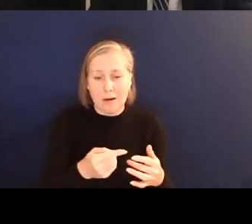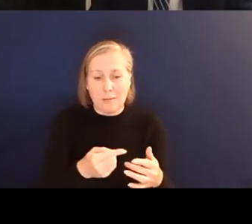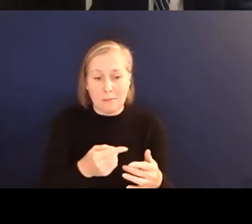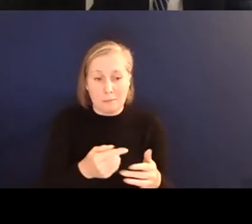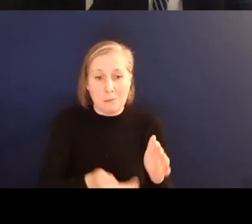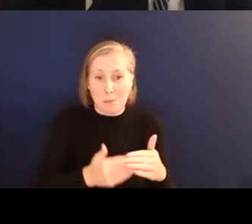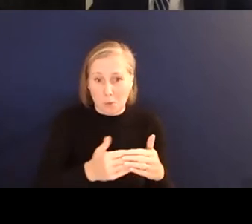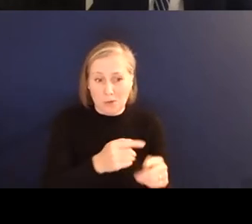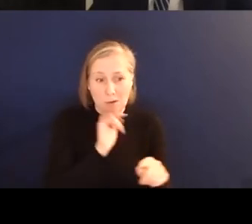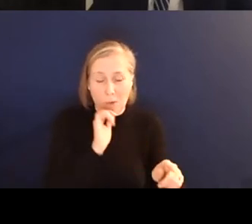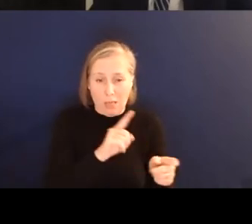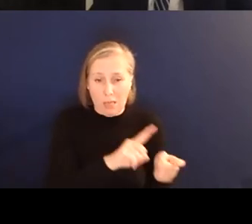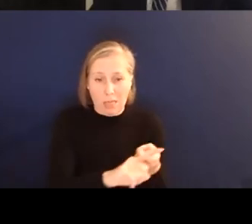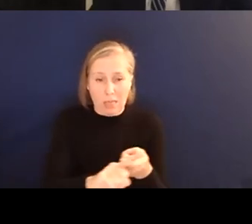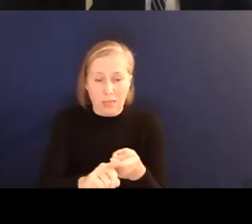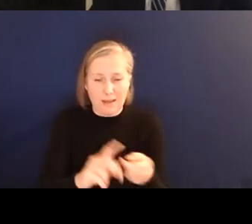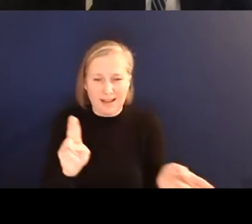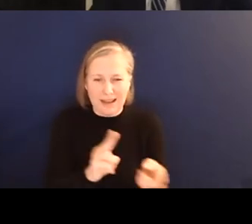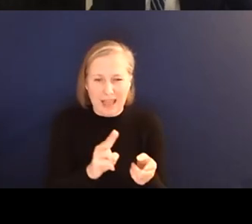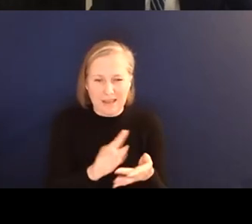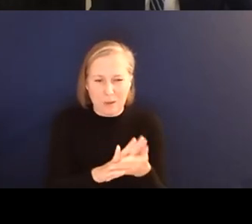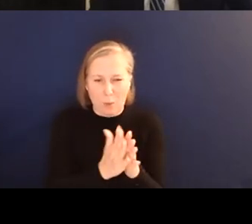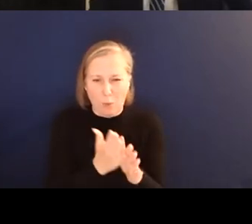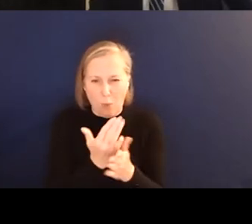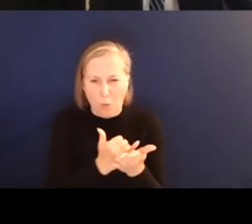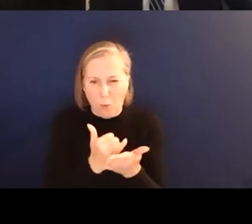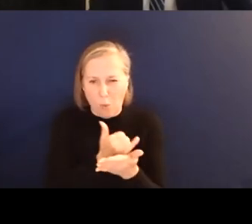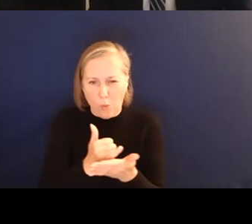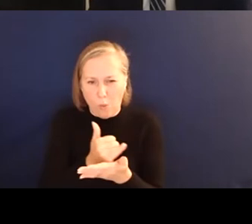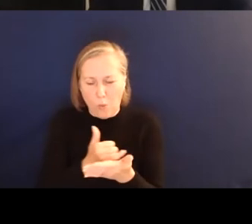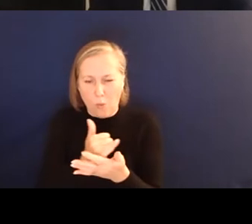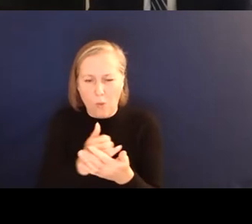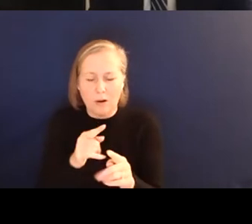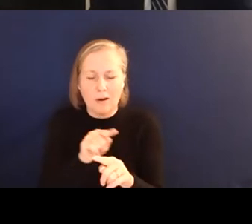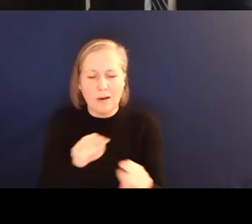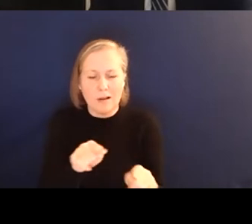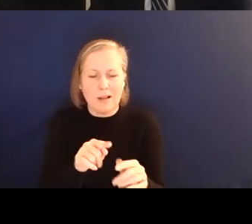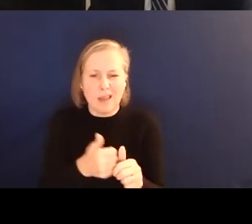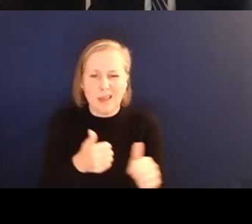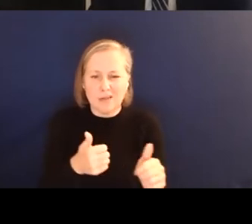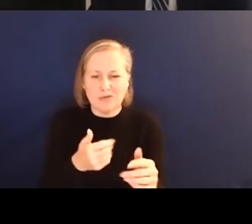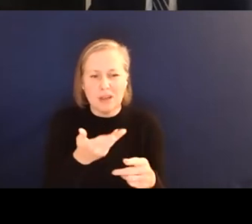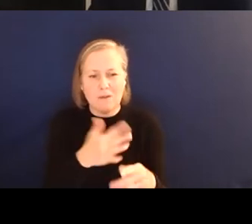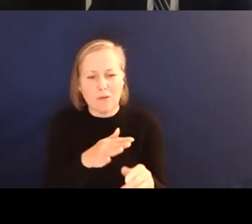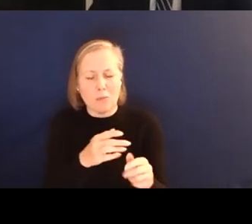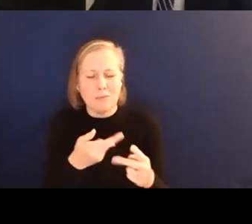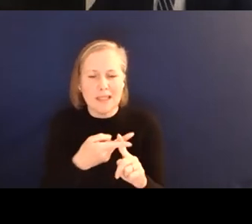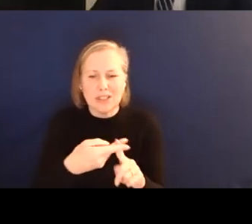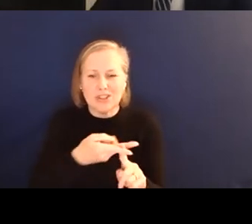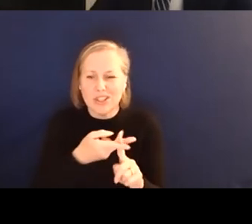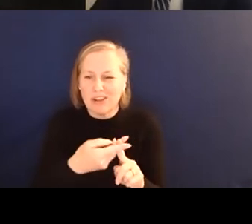and there's a less wear and tear than from, from just the industry or from the engineering standpoint.